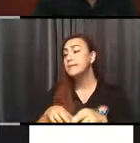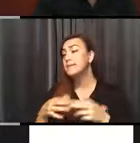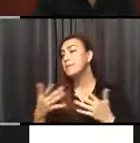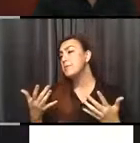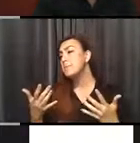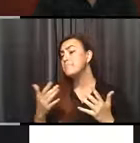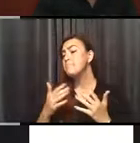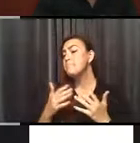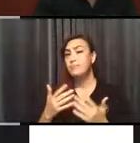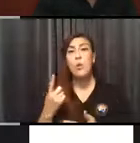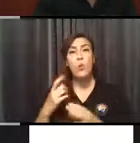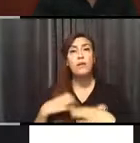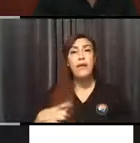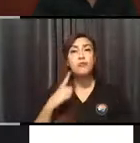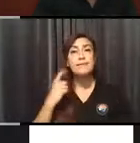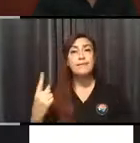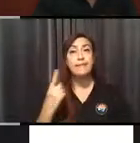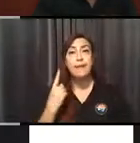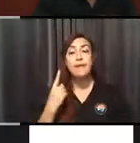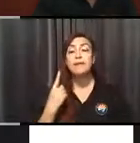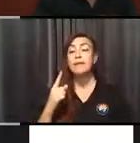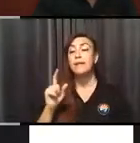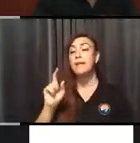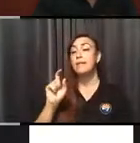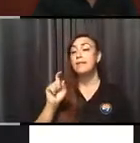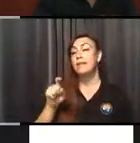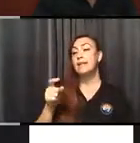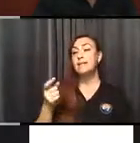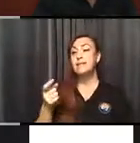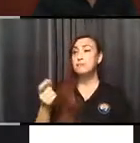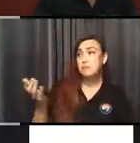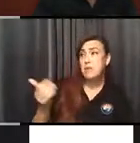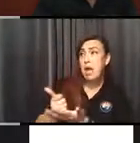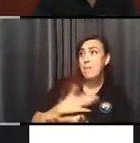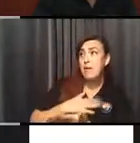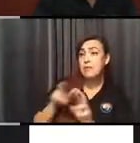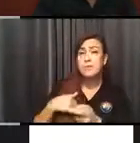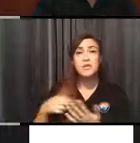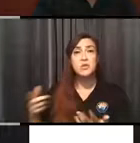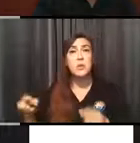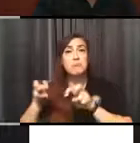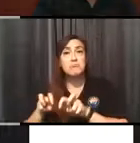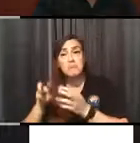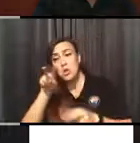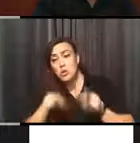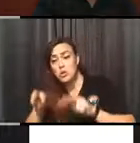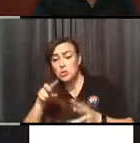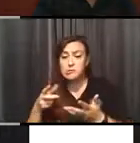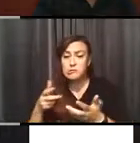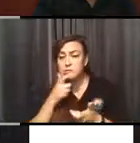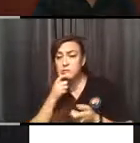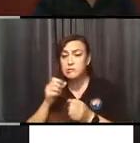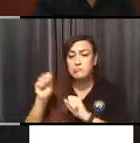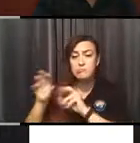I had a client recently came in and they need their resume looked at, so we look at that. We help them with their